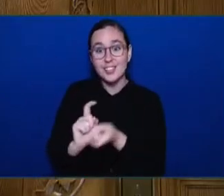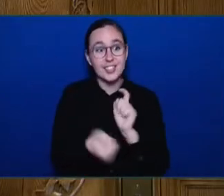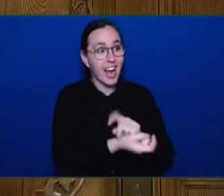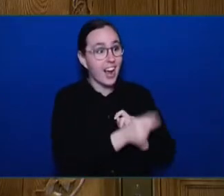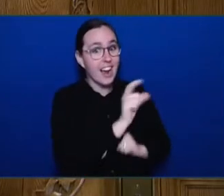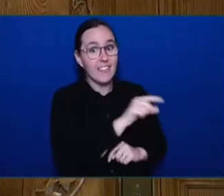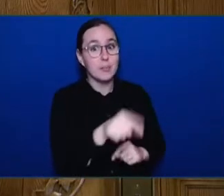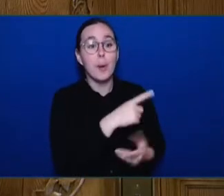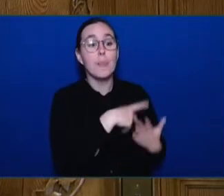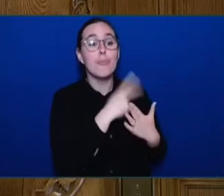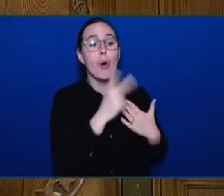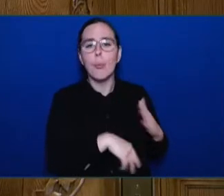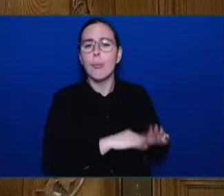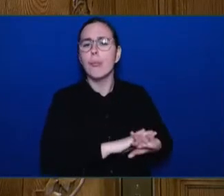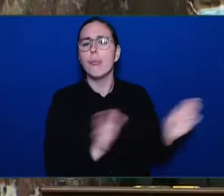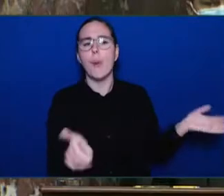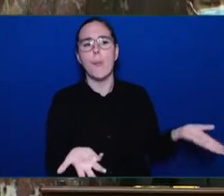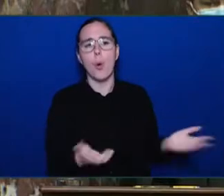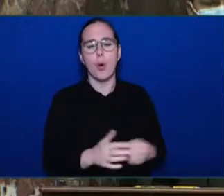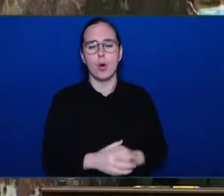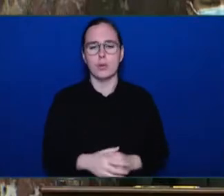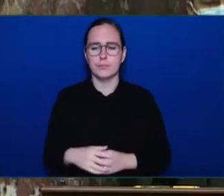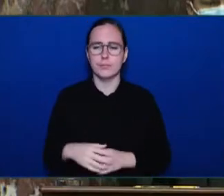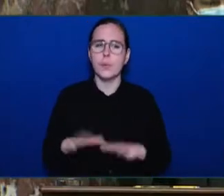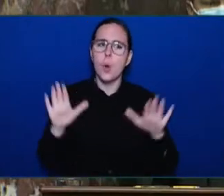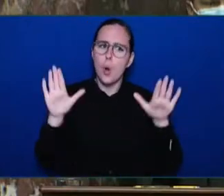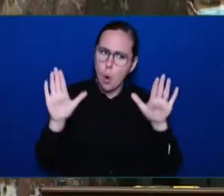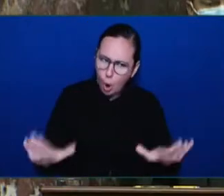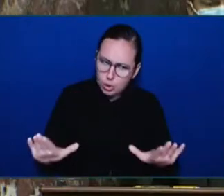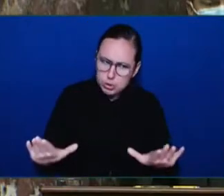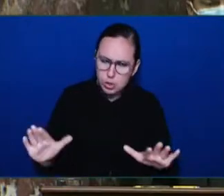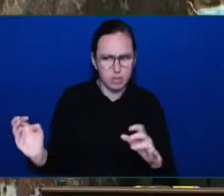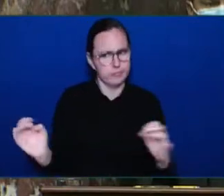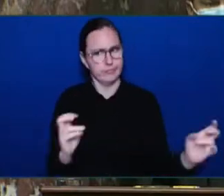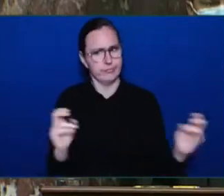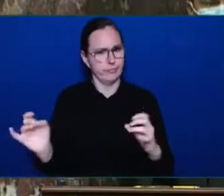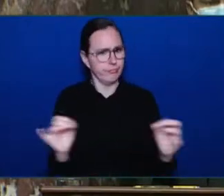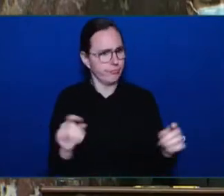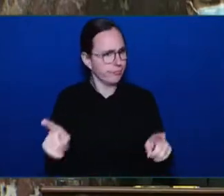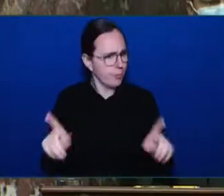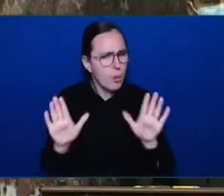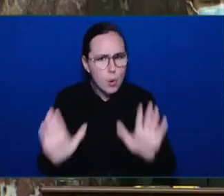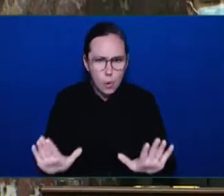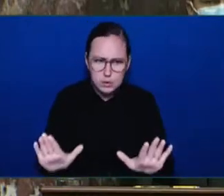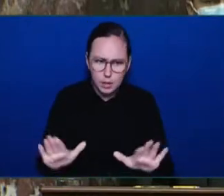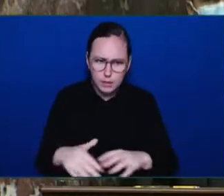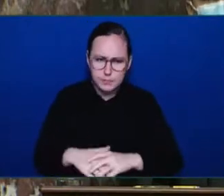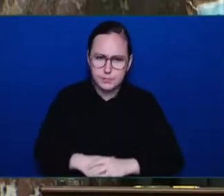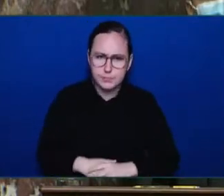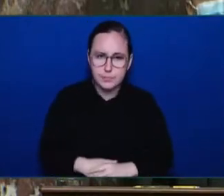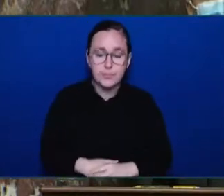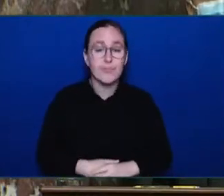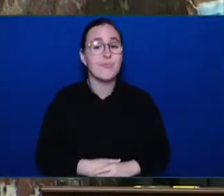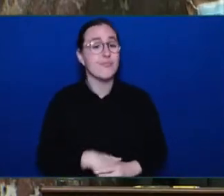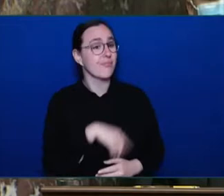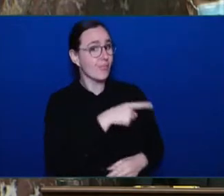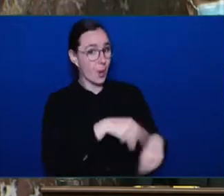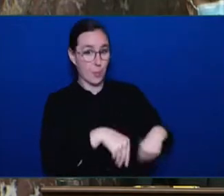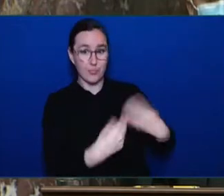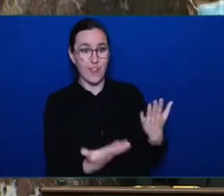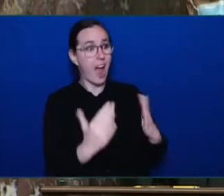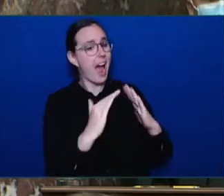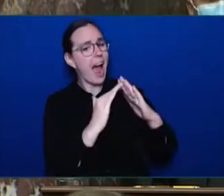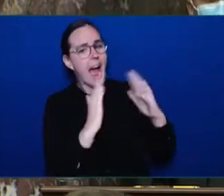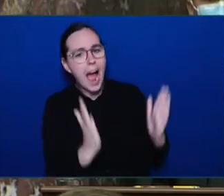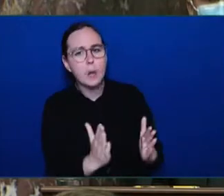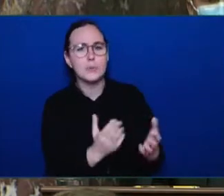Order. Mr. Speaker, we need complex care housing for people. And we have done 20 new facilities where 500